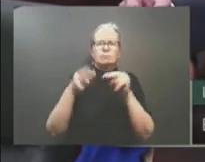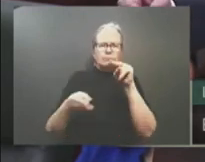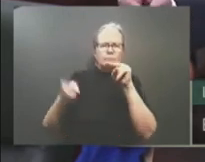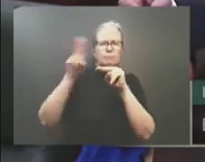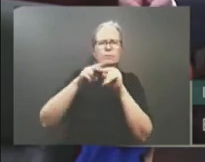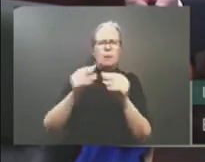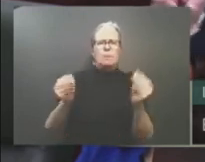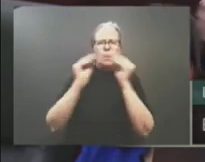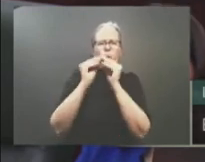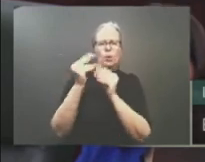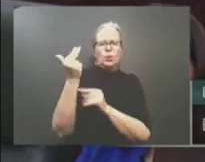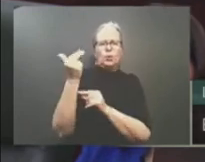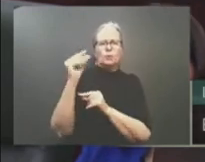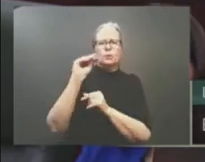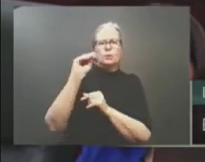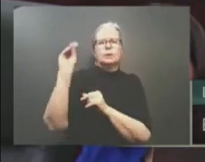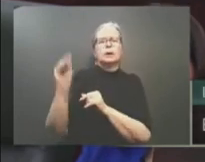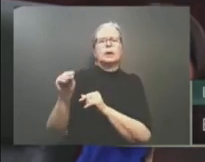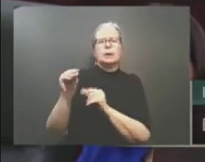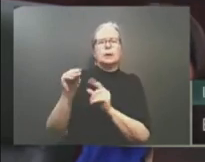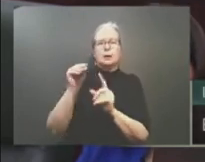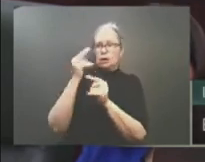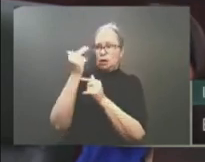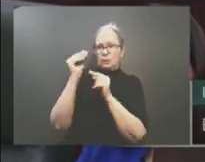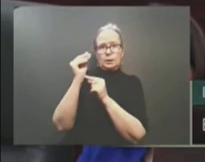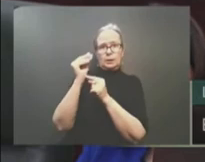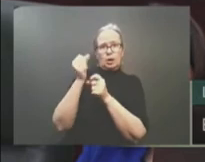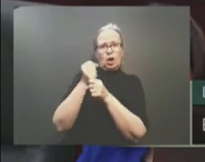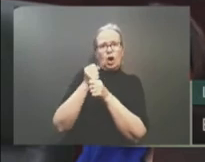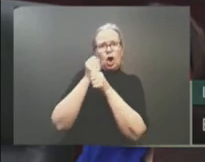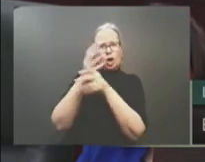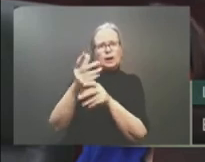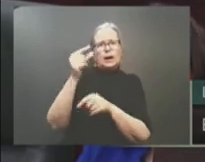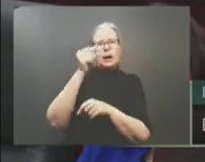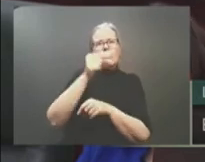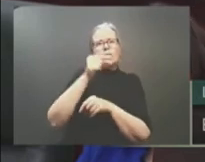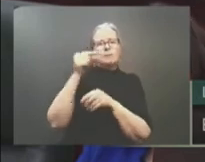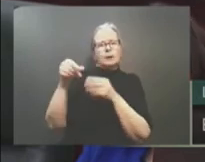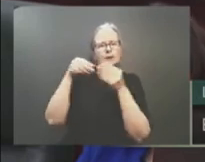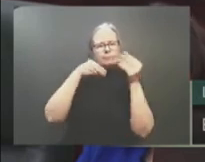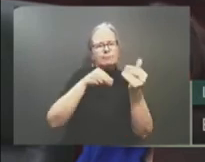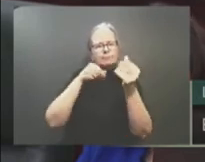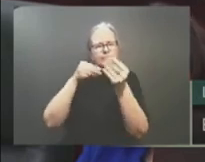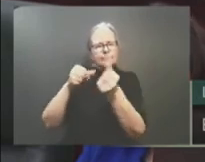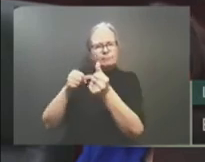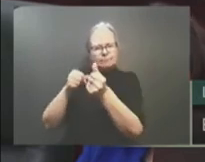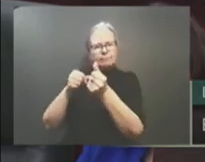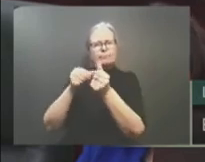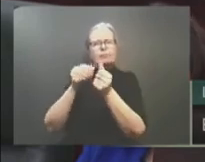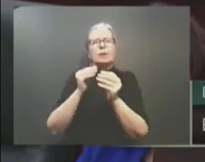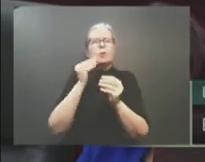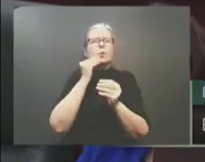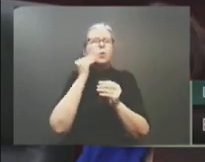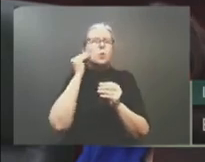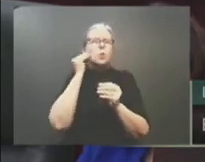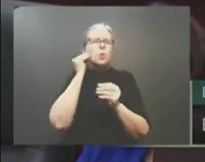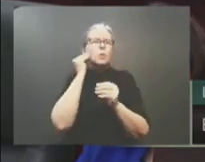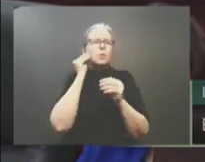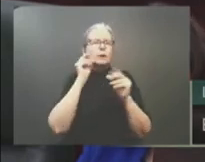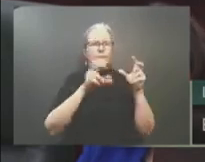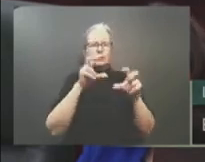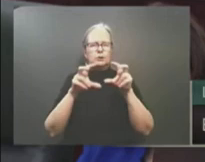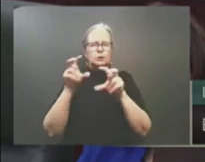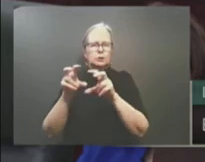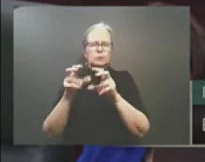consumer spending and residential investment. Much of this growth has been funded by debt, and it's masked